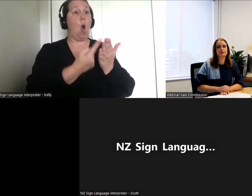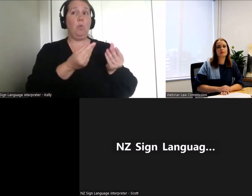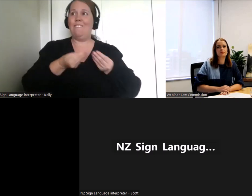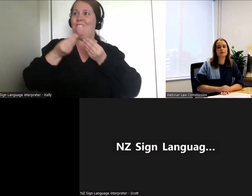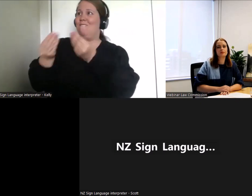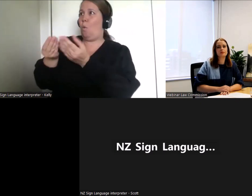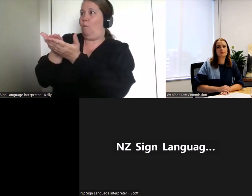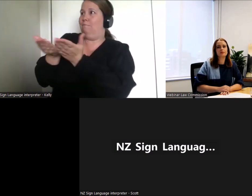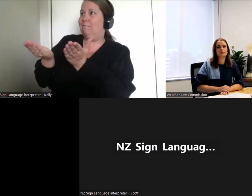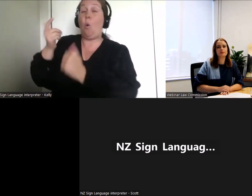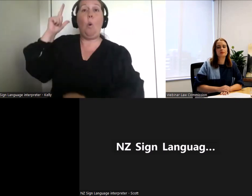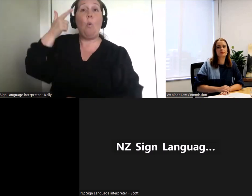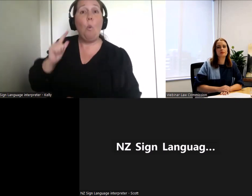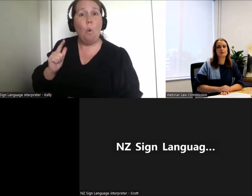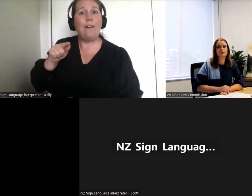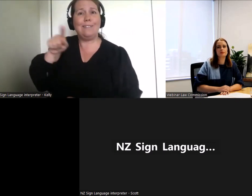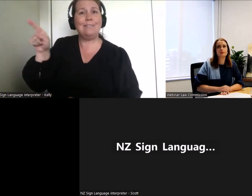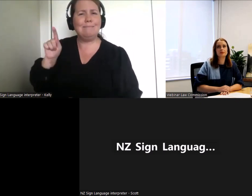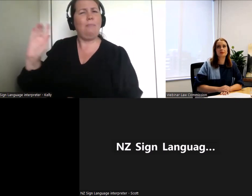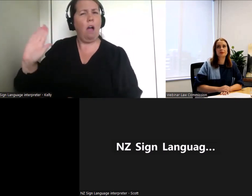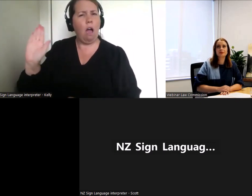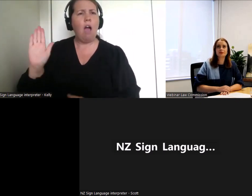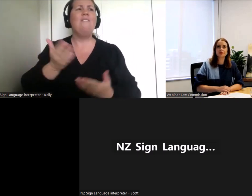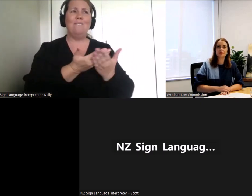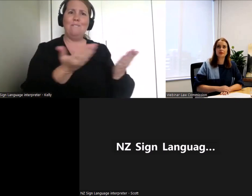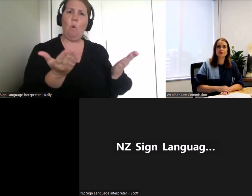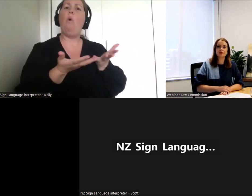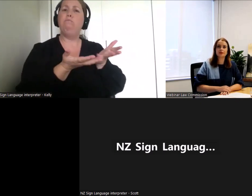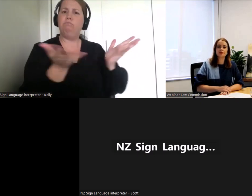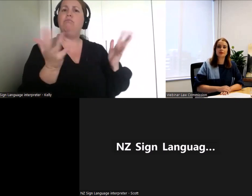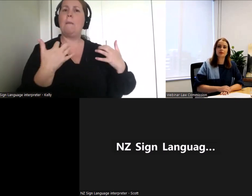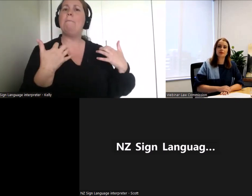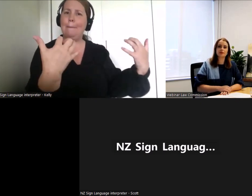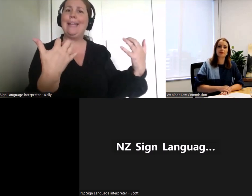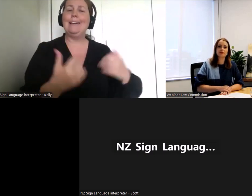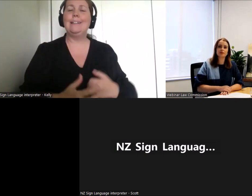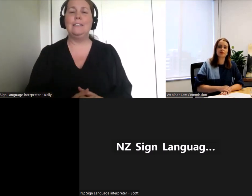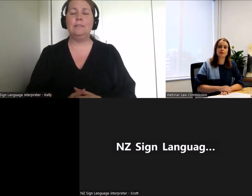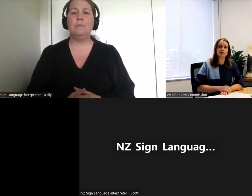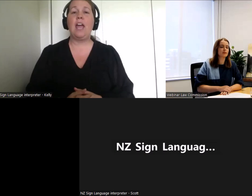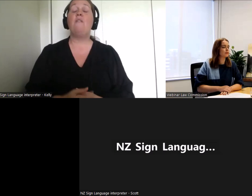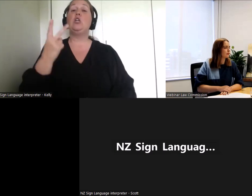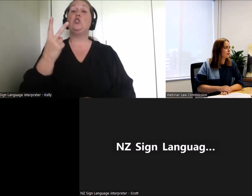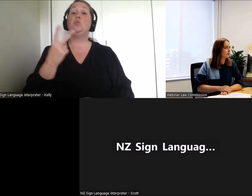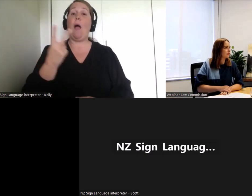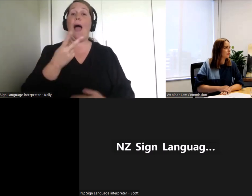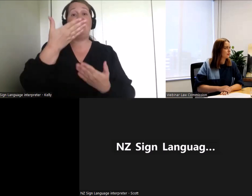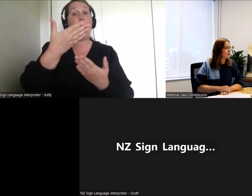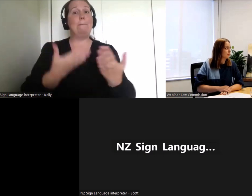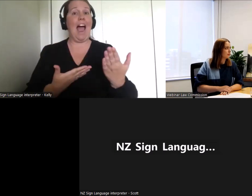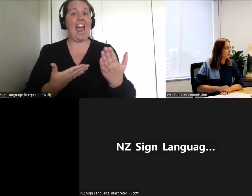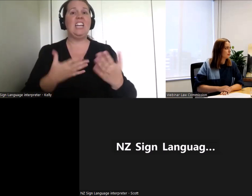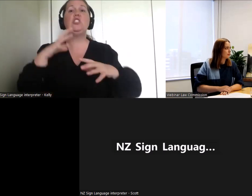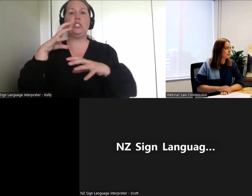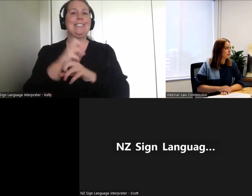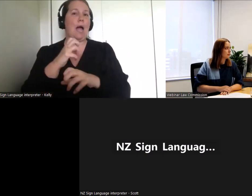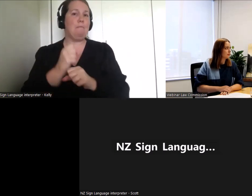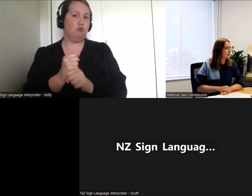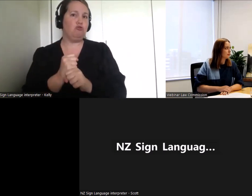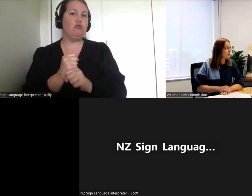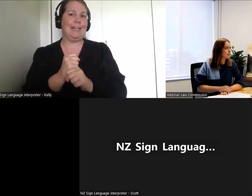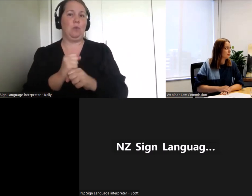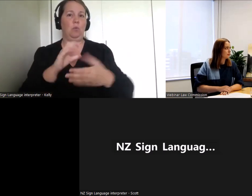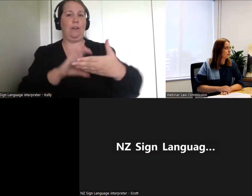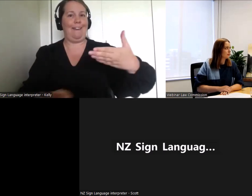And we've also included a summary, a 12 page summary for people who aren't in a position to read the full 70